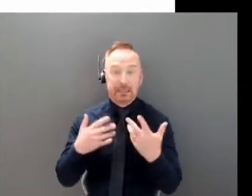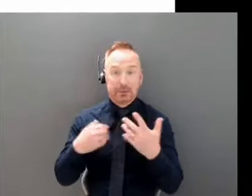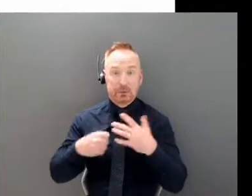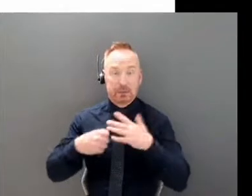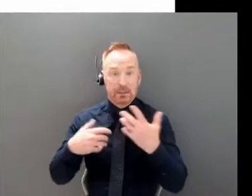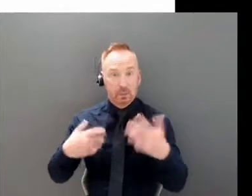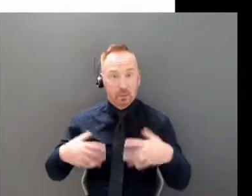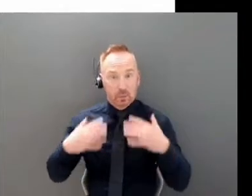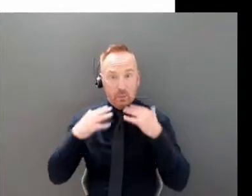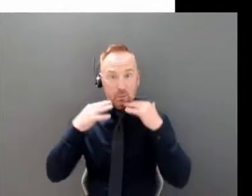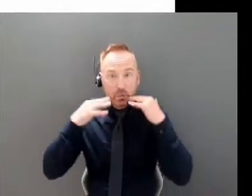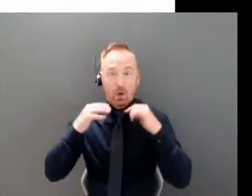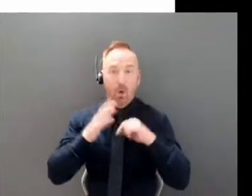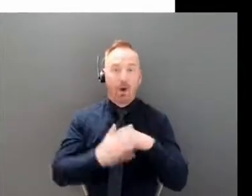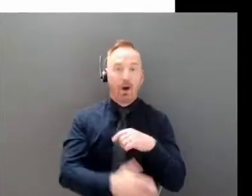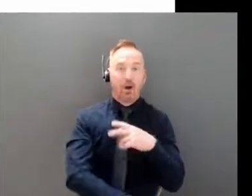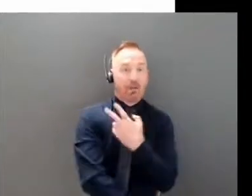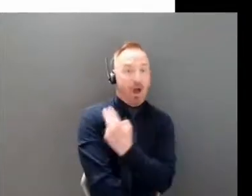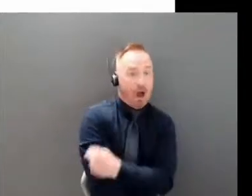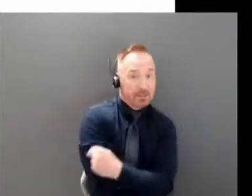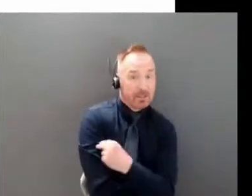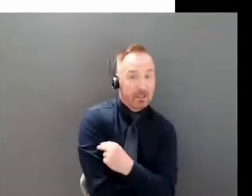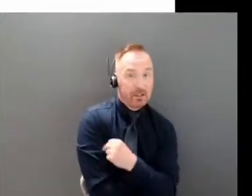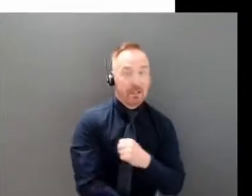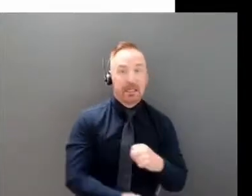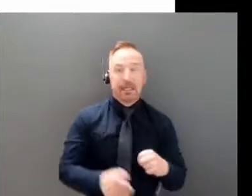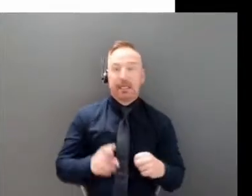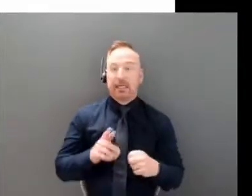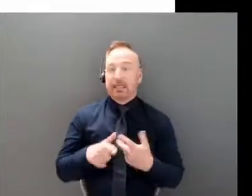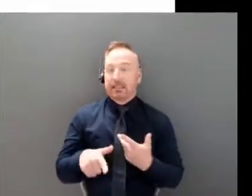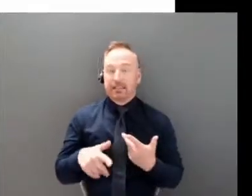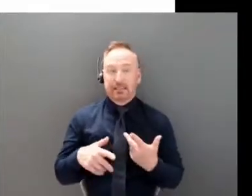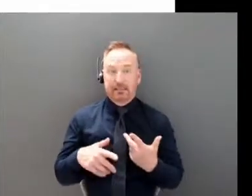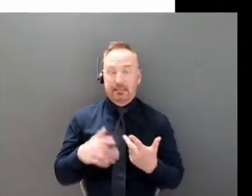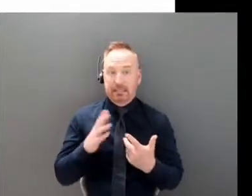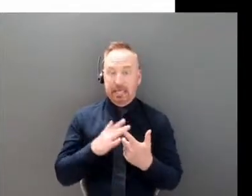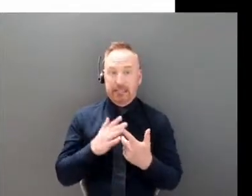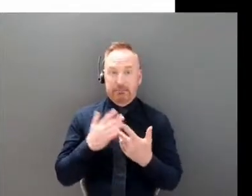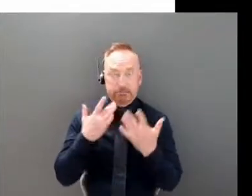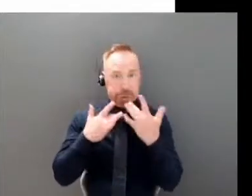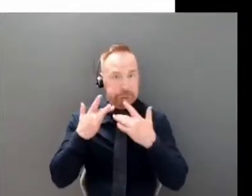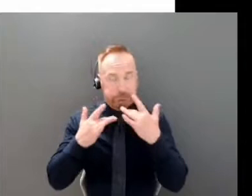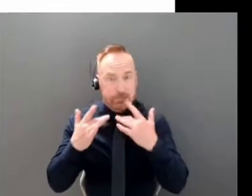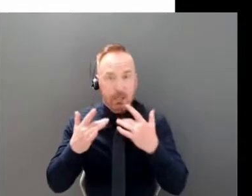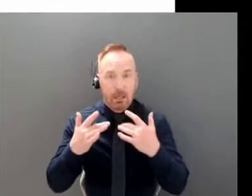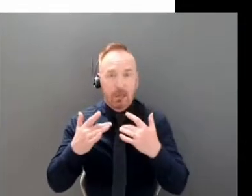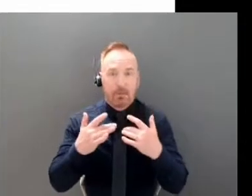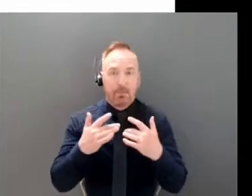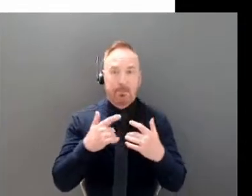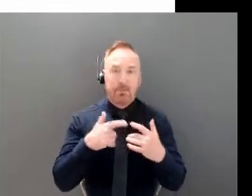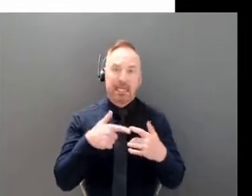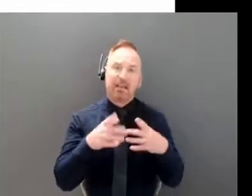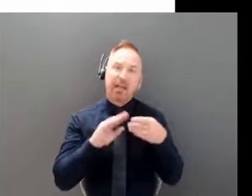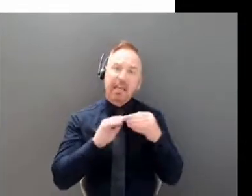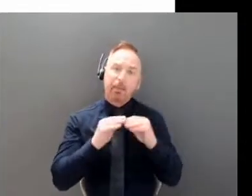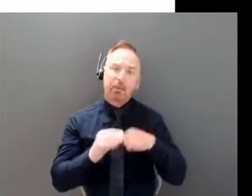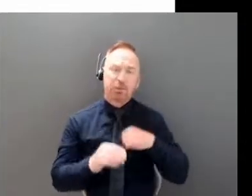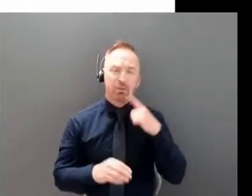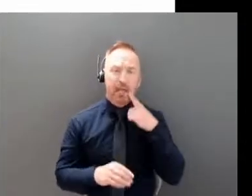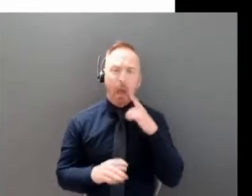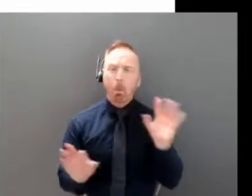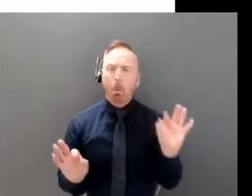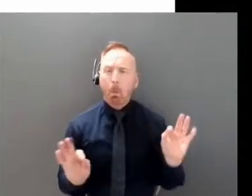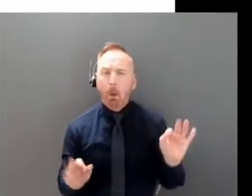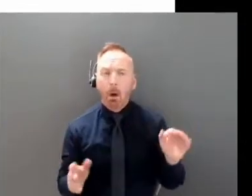there is difficulty keeping up because it's important that even though the numbers might seem not that big, every